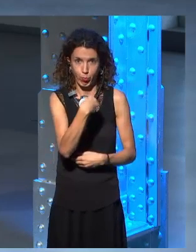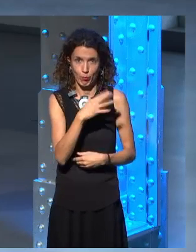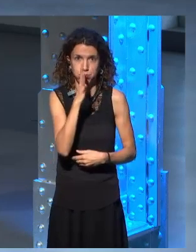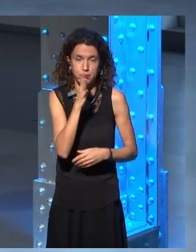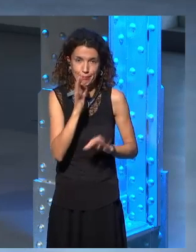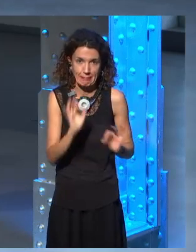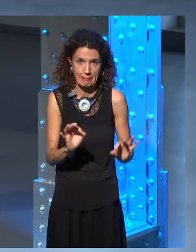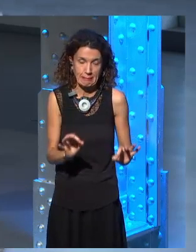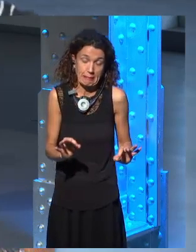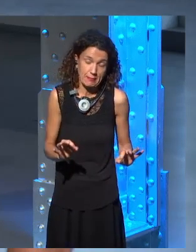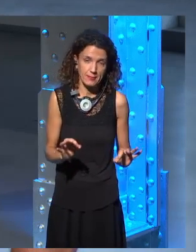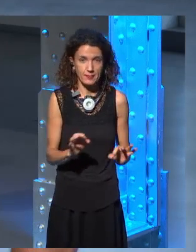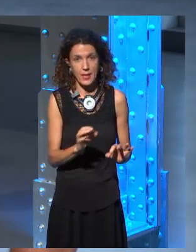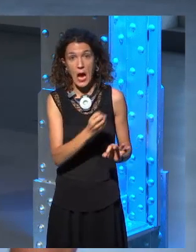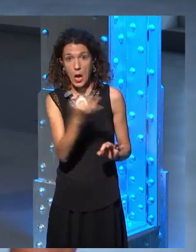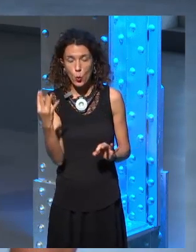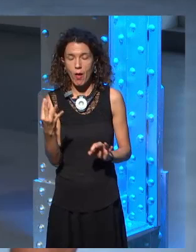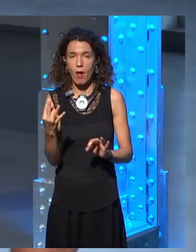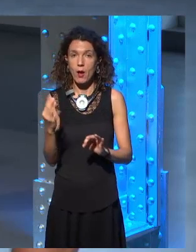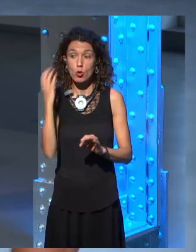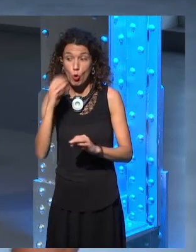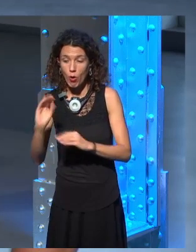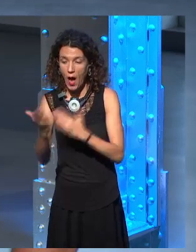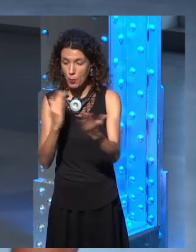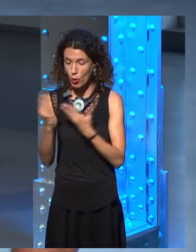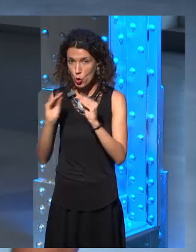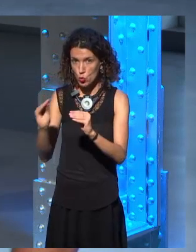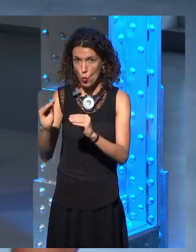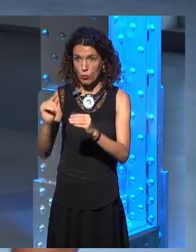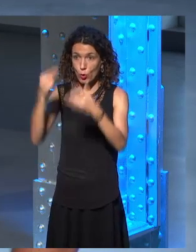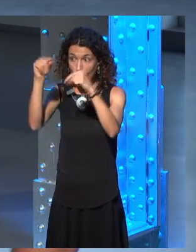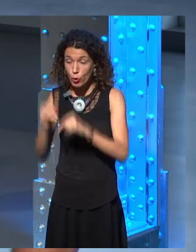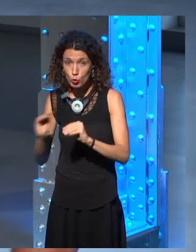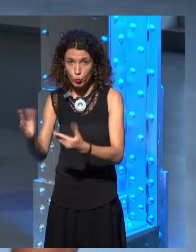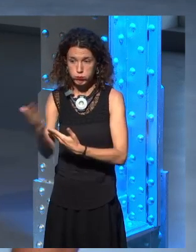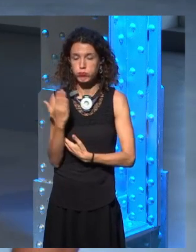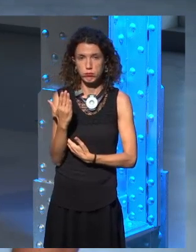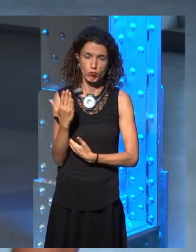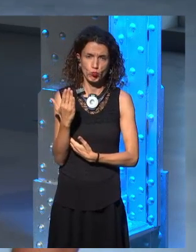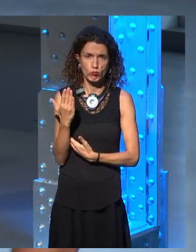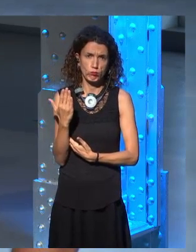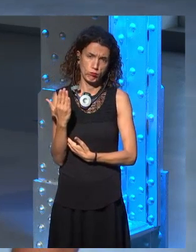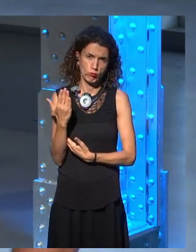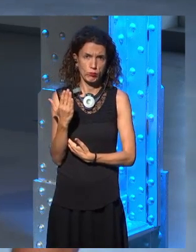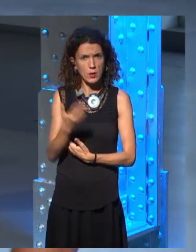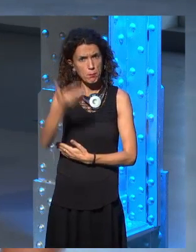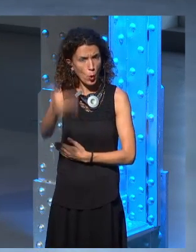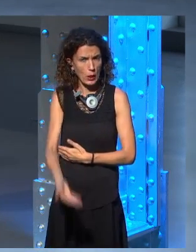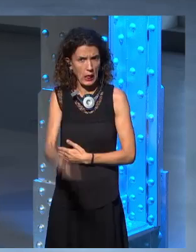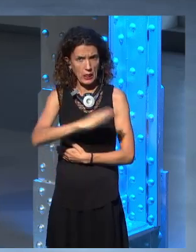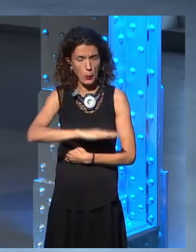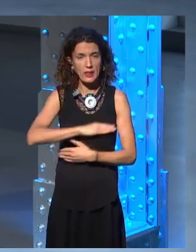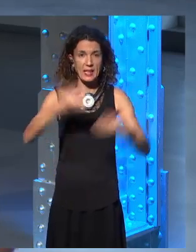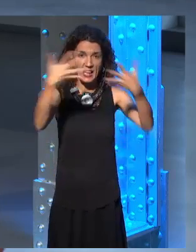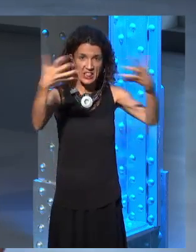were substantial. He wrote lots for it because he had such a